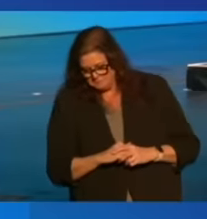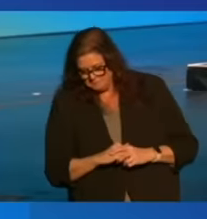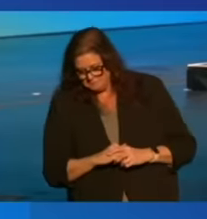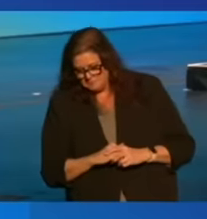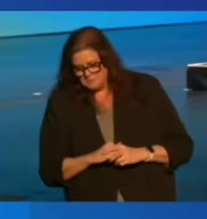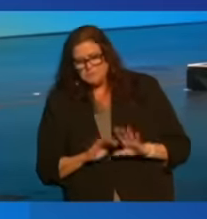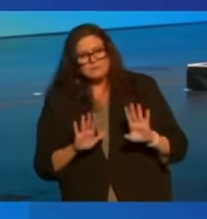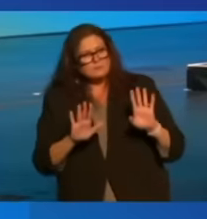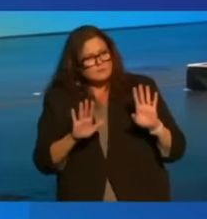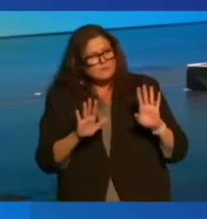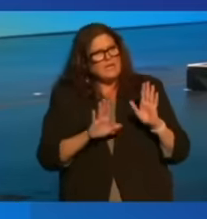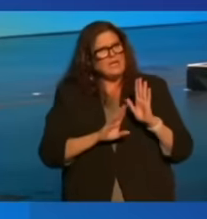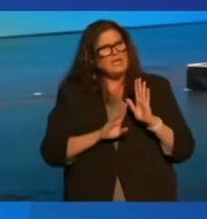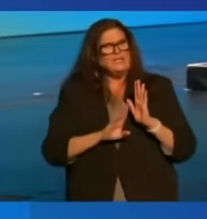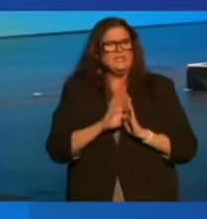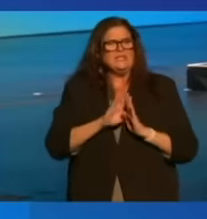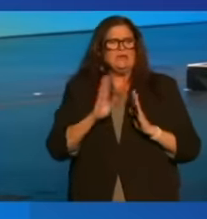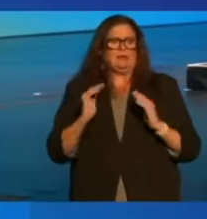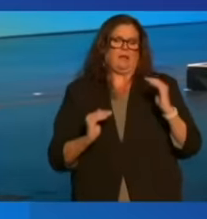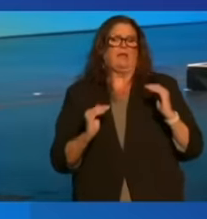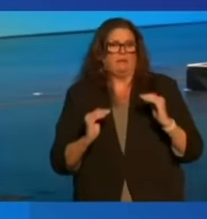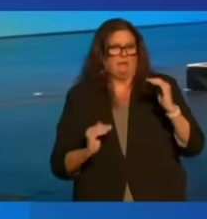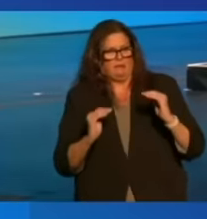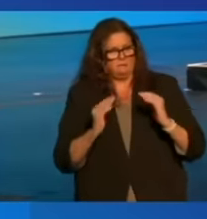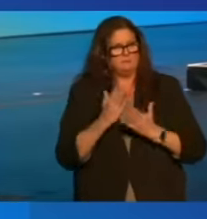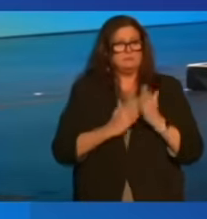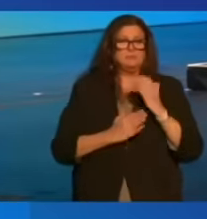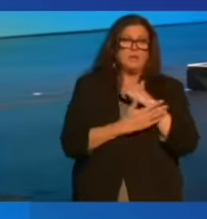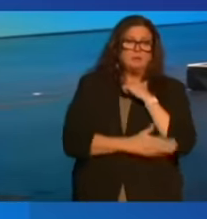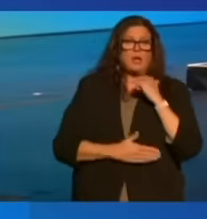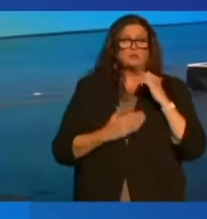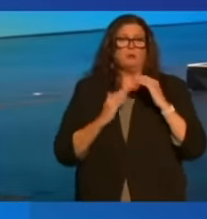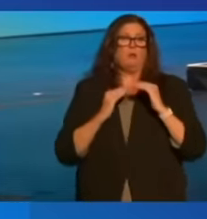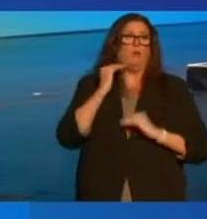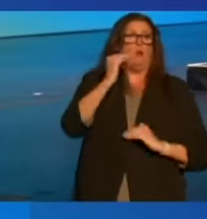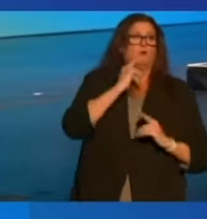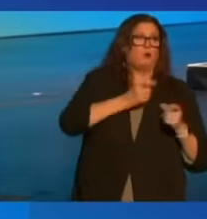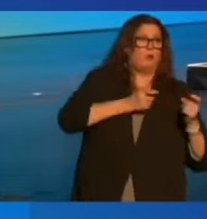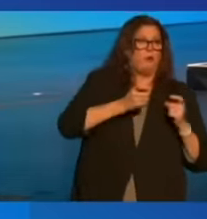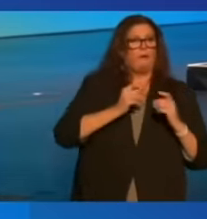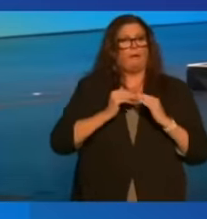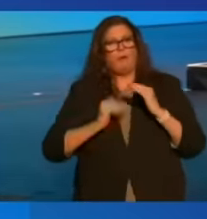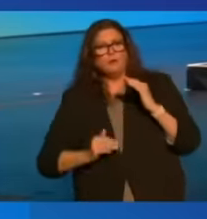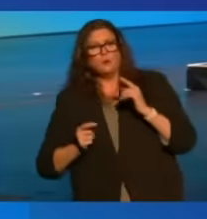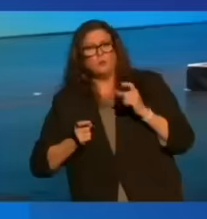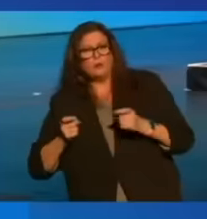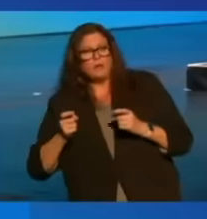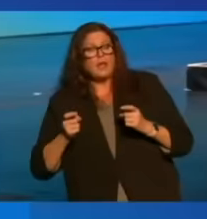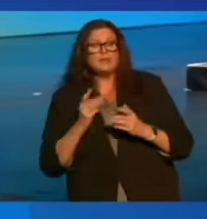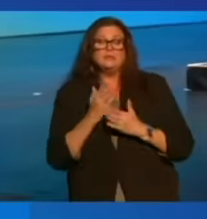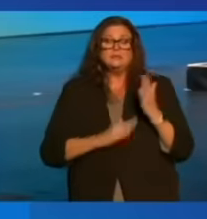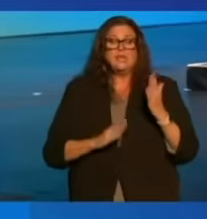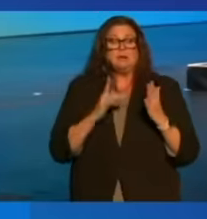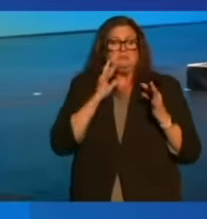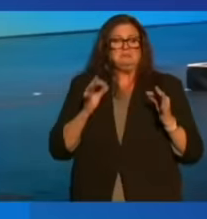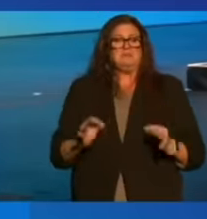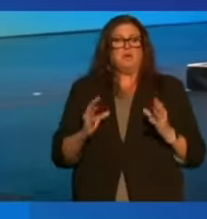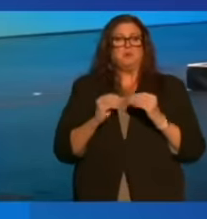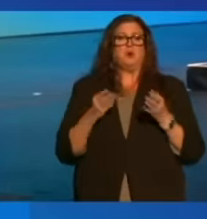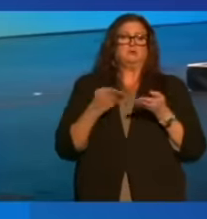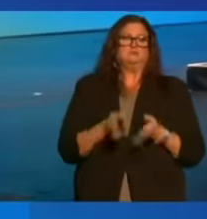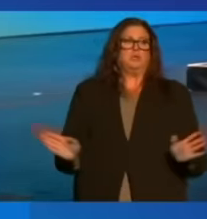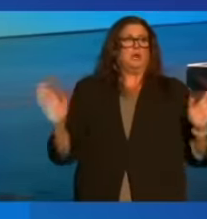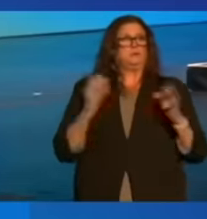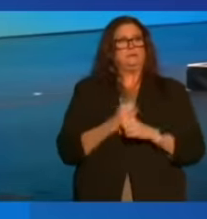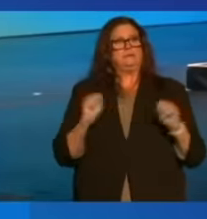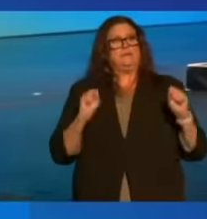Now, granted, these developments were uneven, some countries over-regulated, others under-regulated, some opted for a more generous